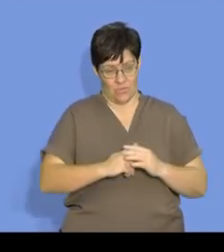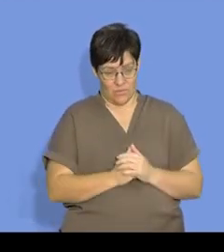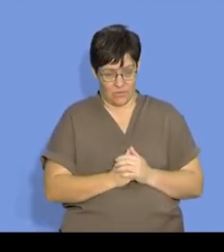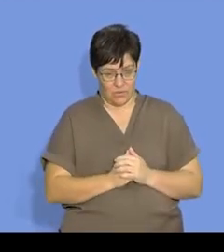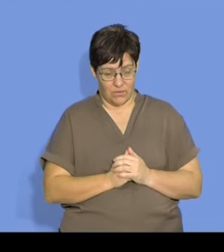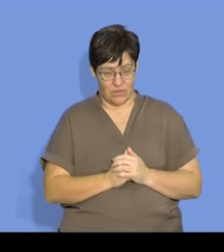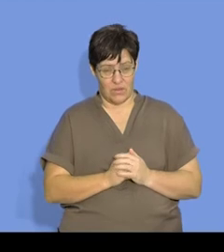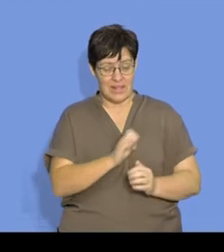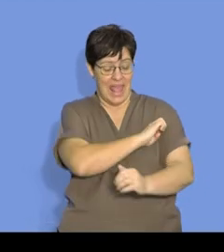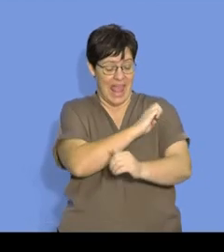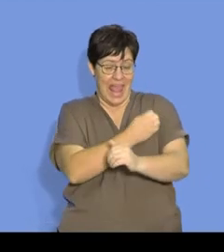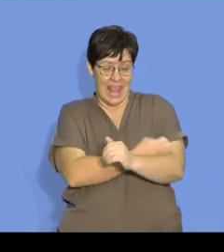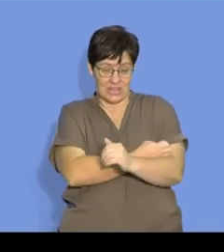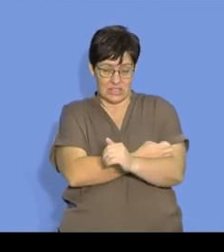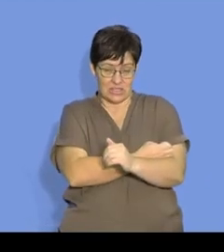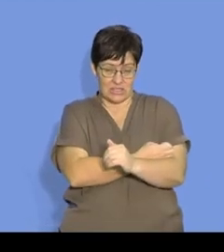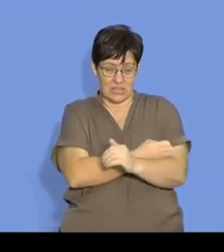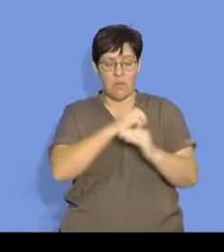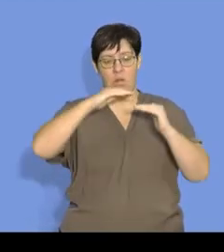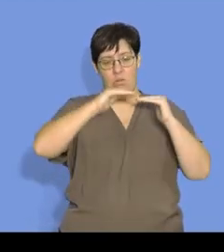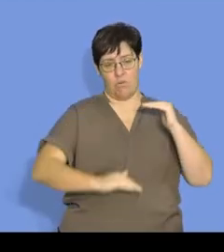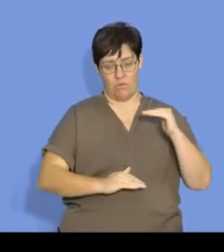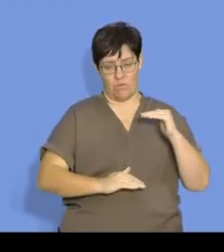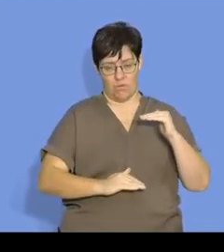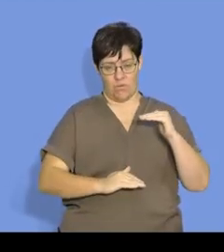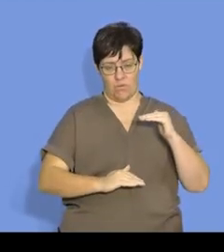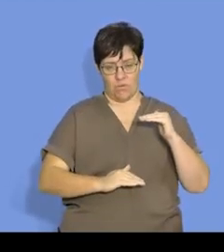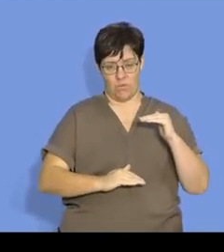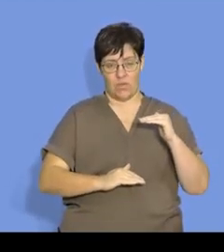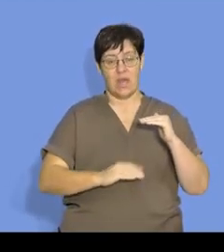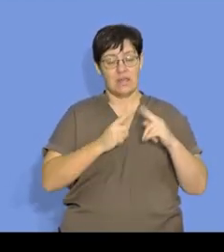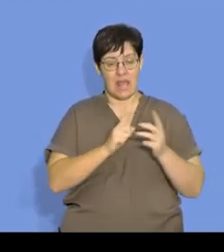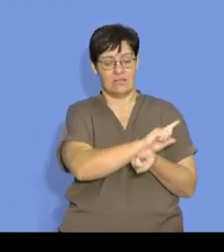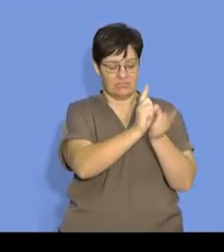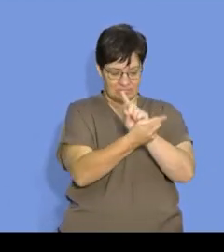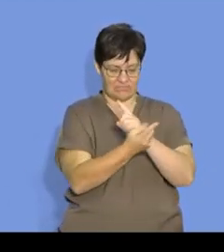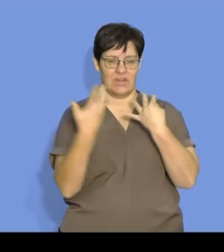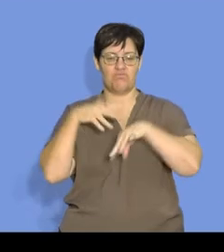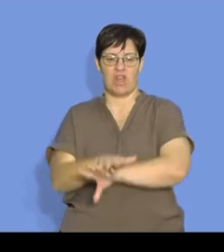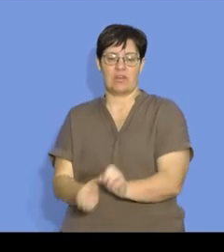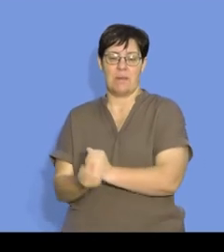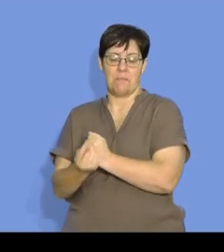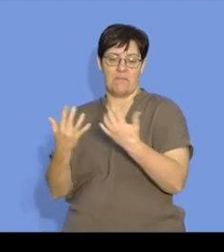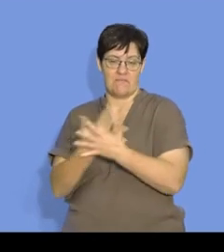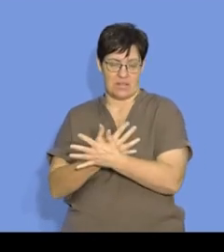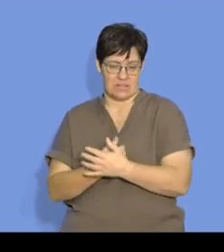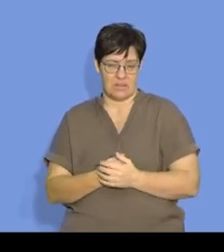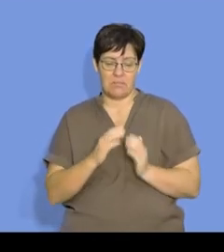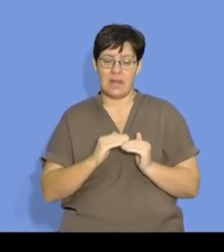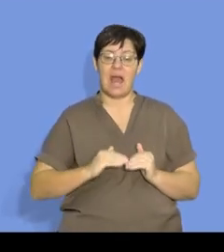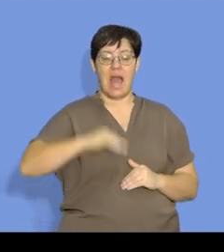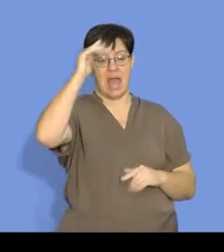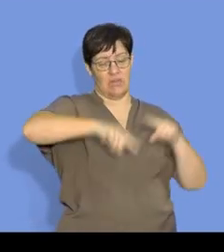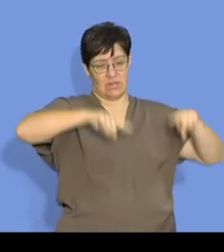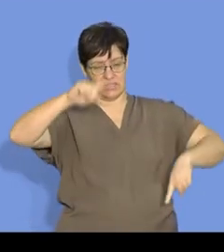So it makes the energy, the activation energy lower, makes the reaction faster, and